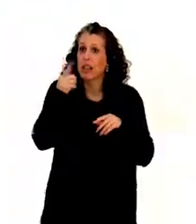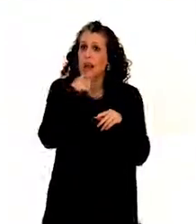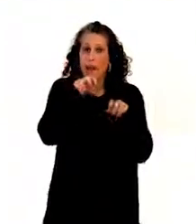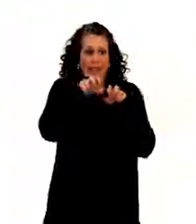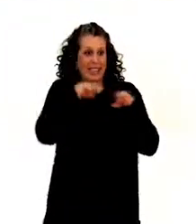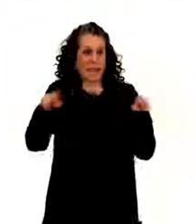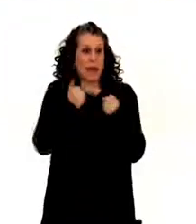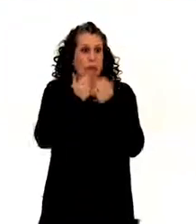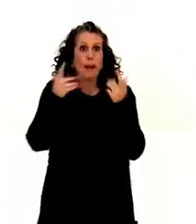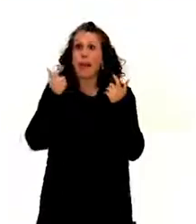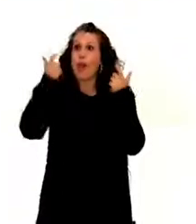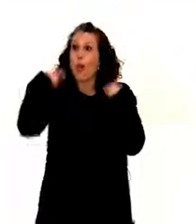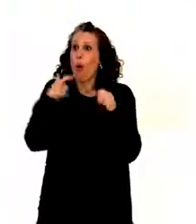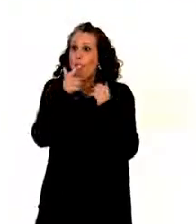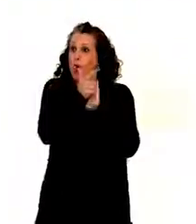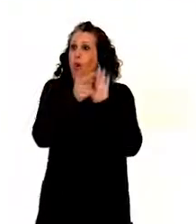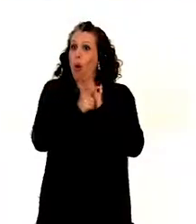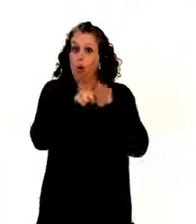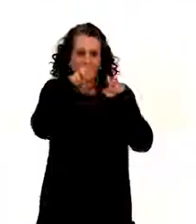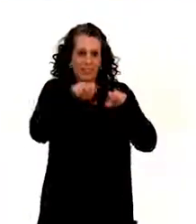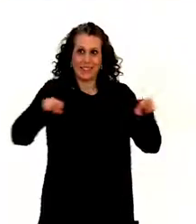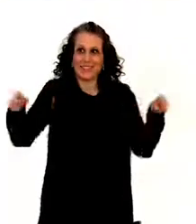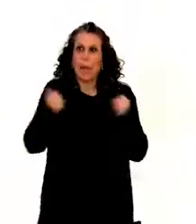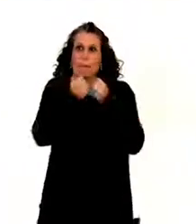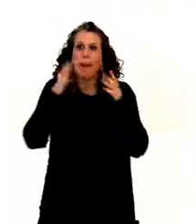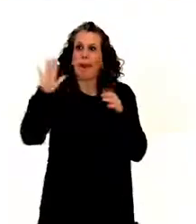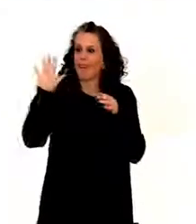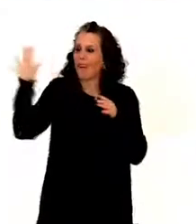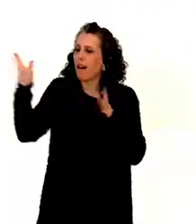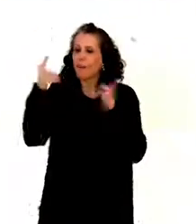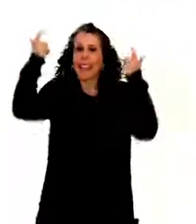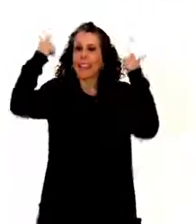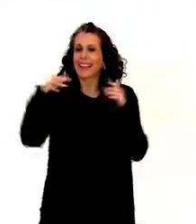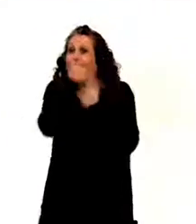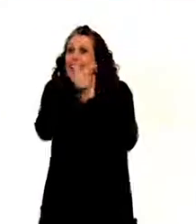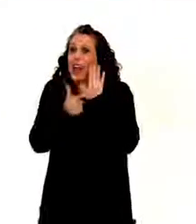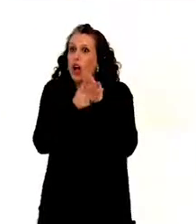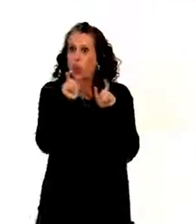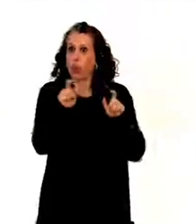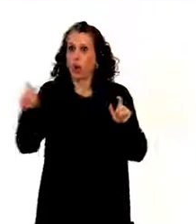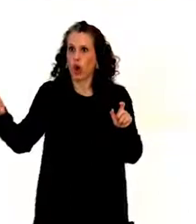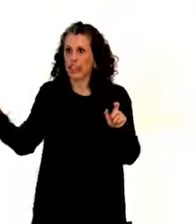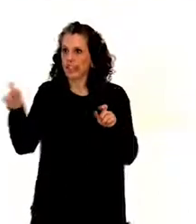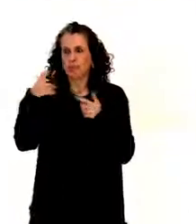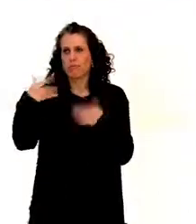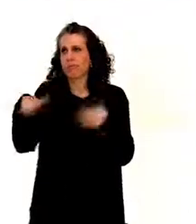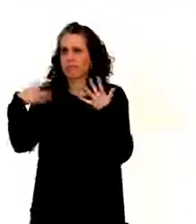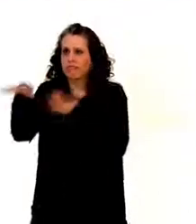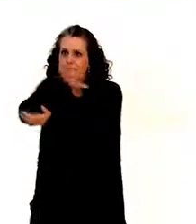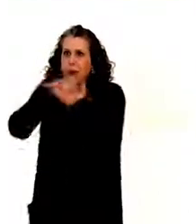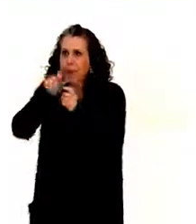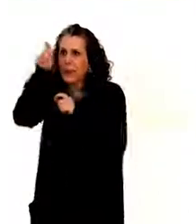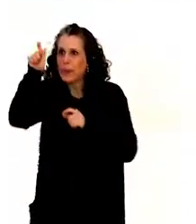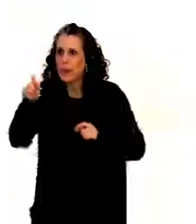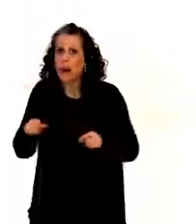lawyers, uses the legalistic jargon, which is sometimes very complex and challenging for even for